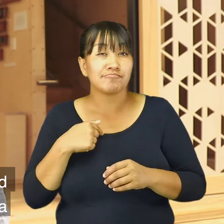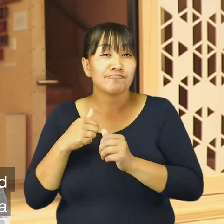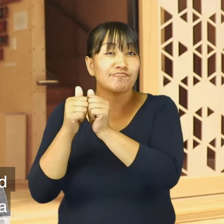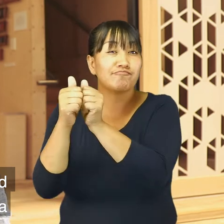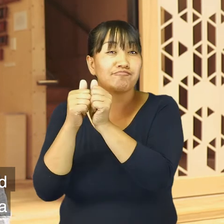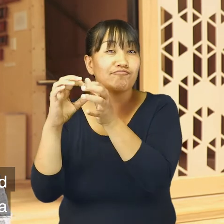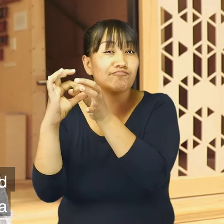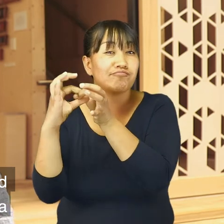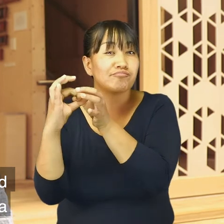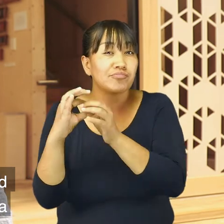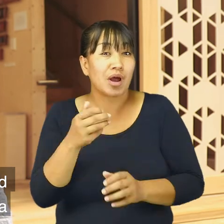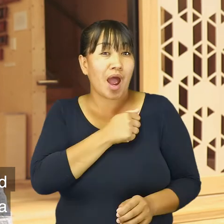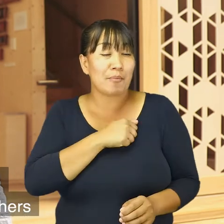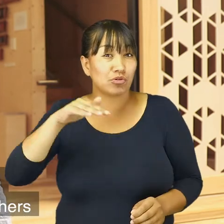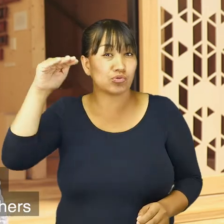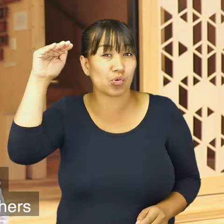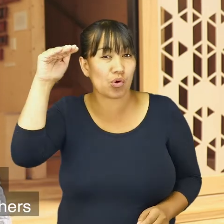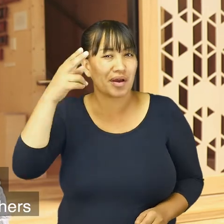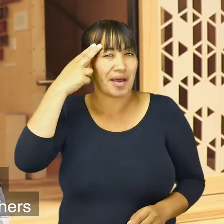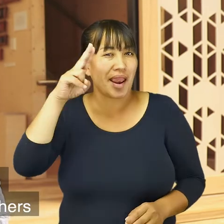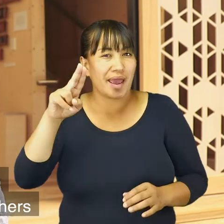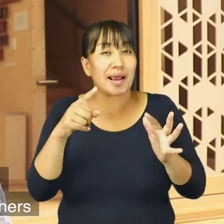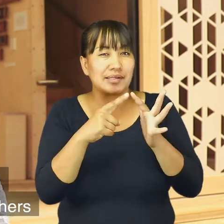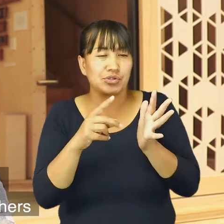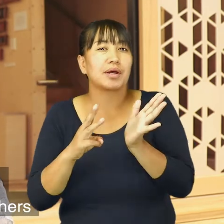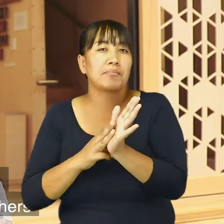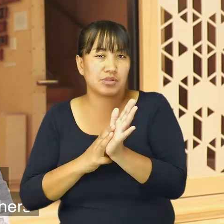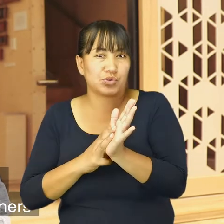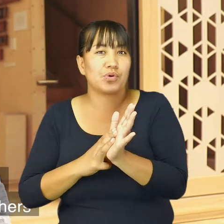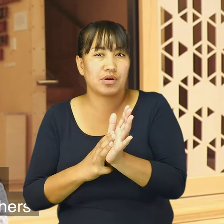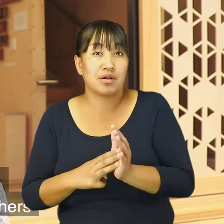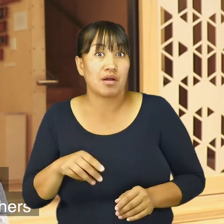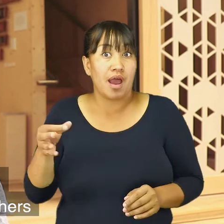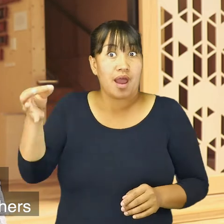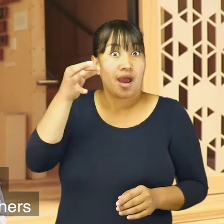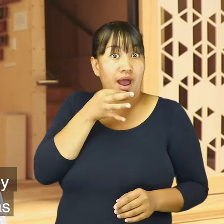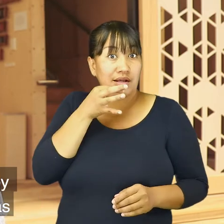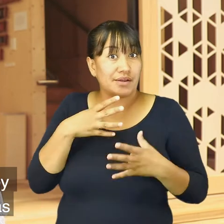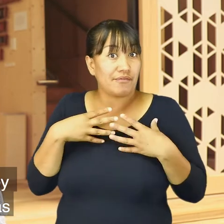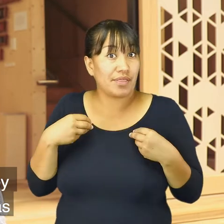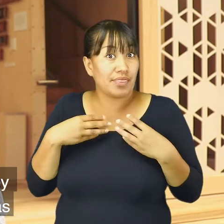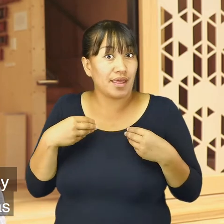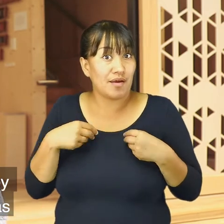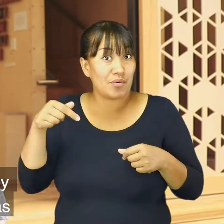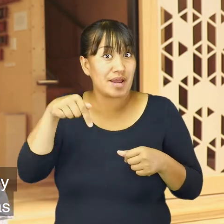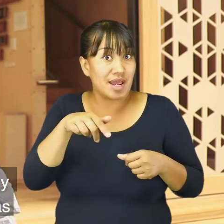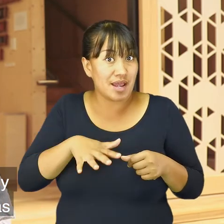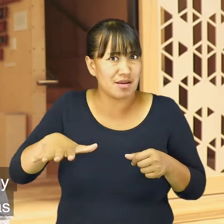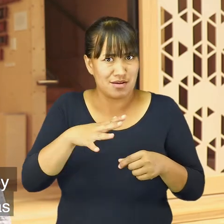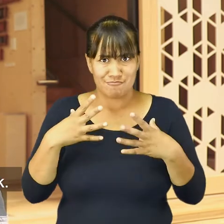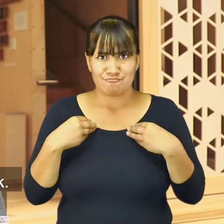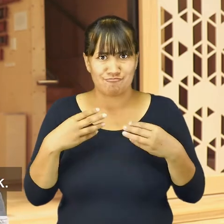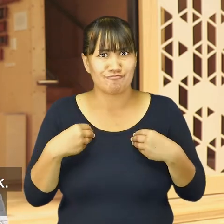2000, I used to weave with a kama atua called Edie Maxwell. So he requested some feathers from up here because they were the